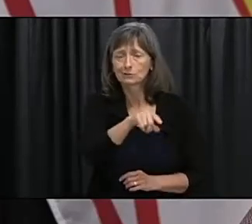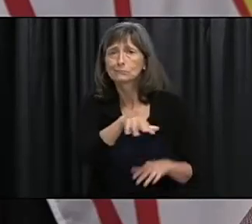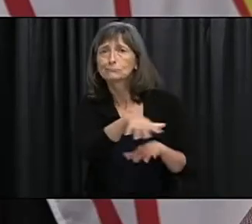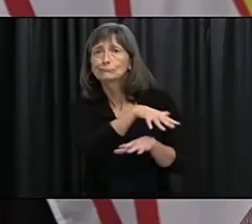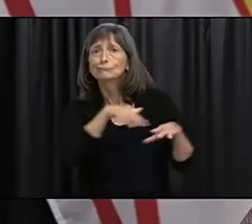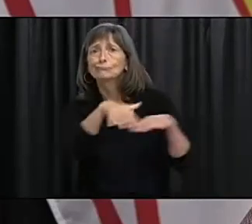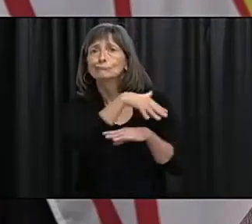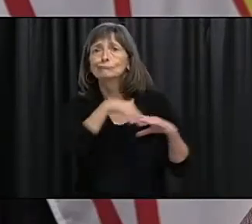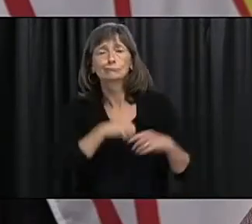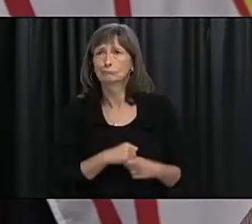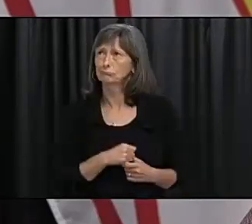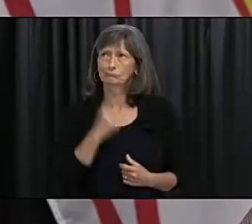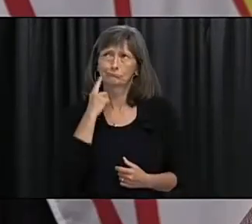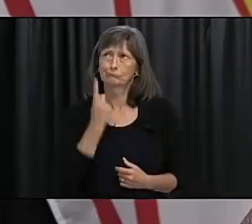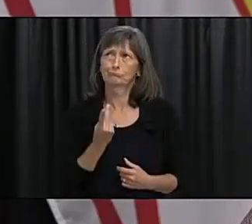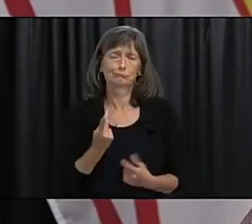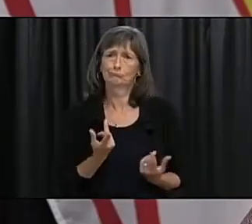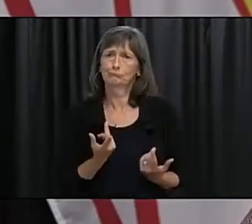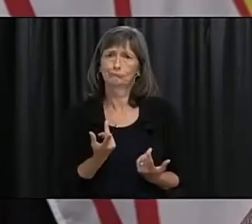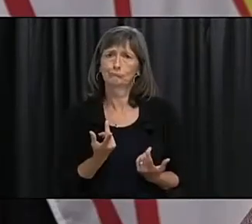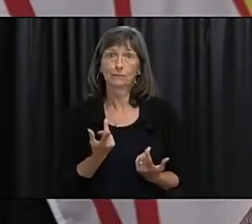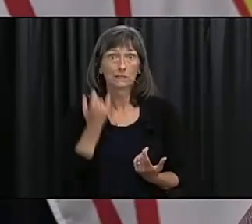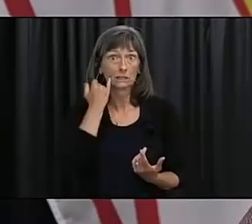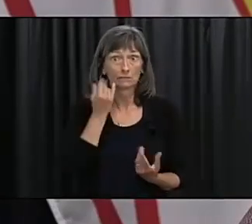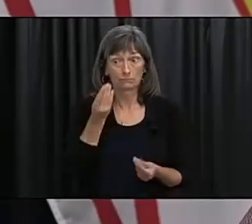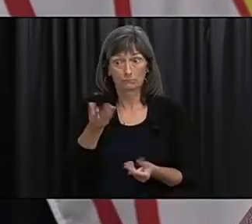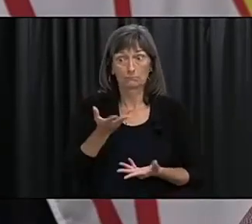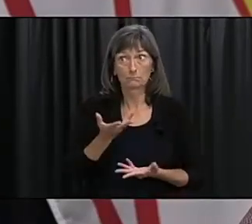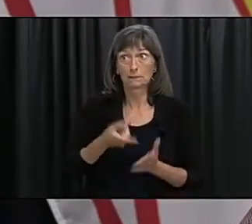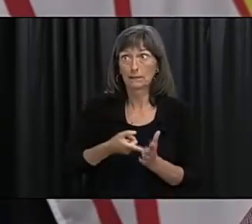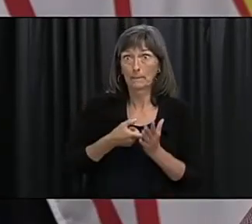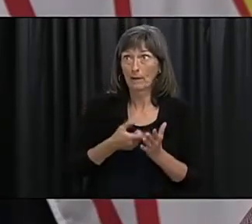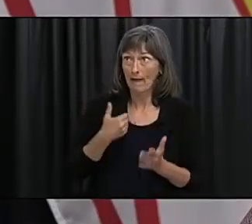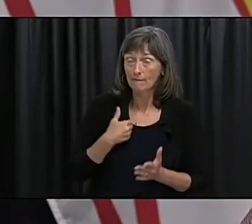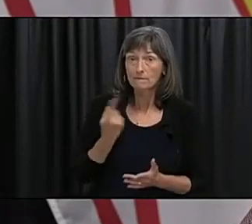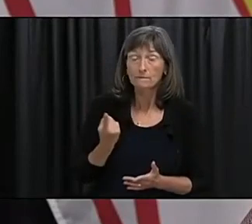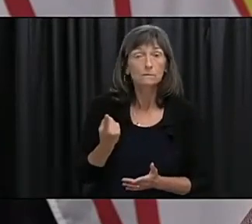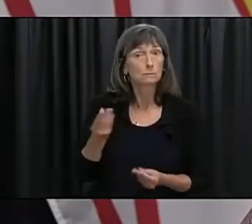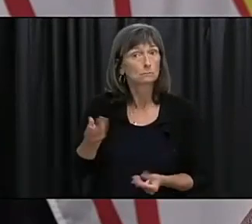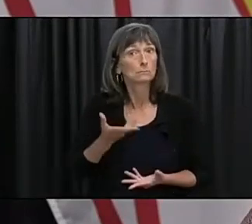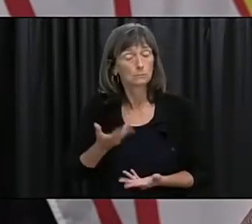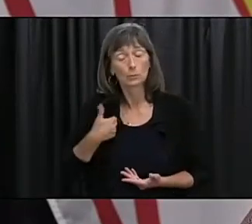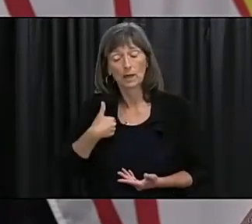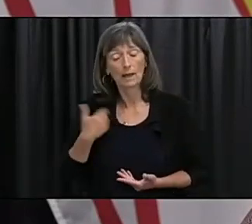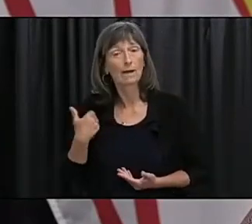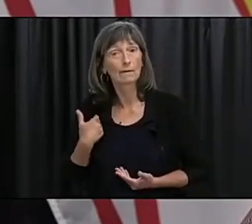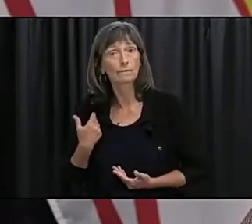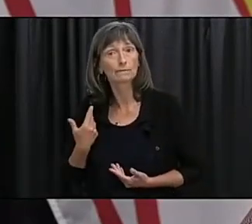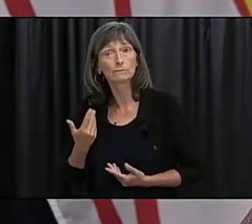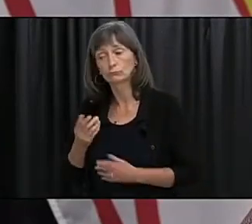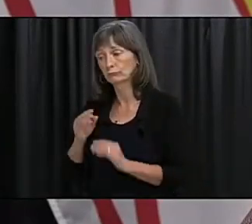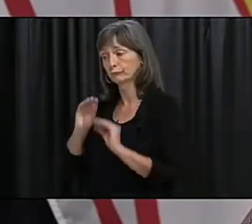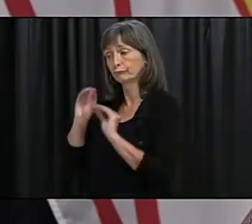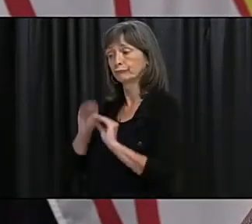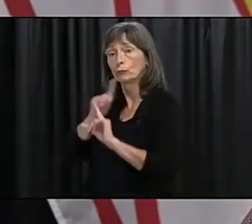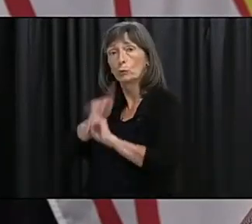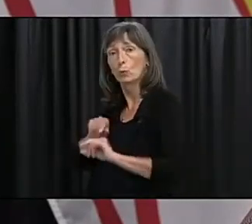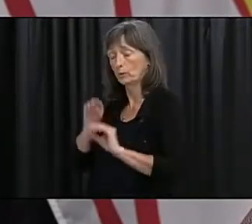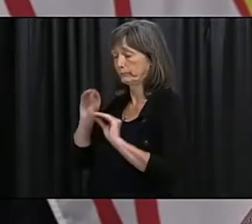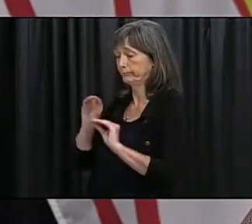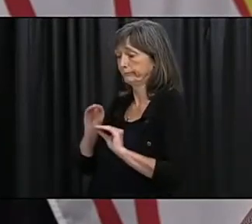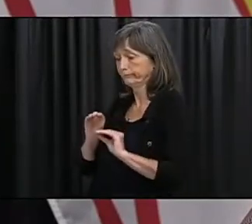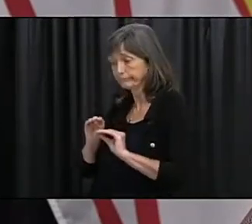people would see and give those examples we have a mechanism in place to actually report those individuals